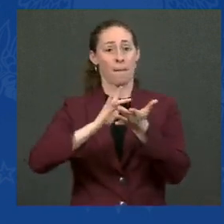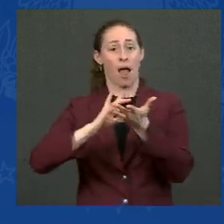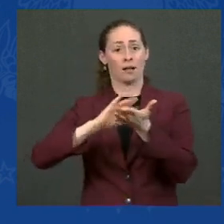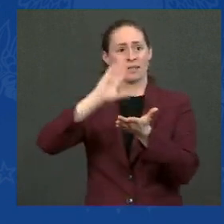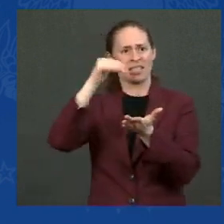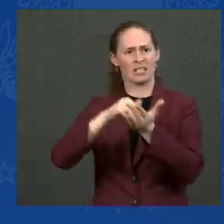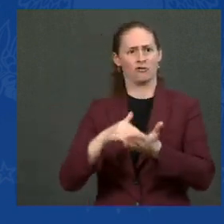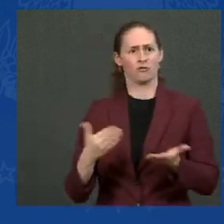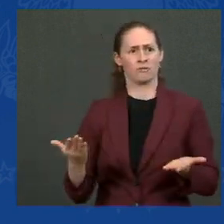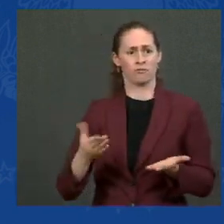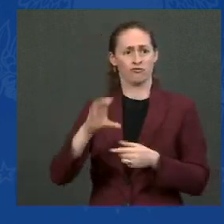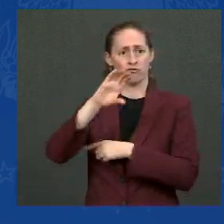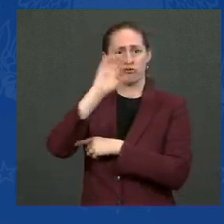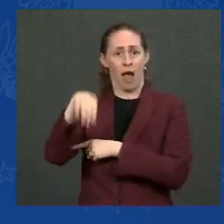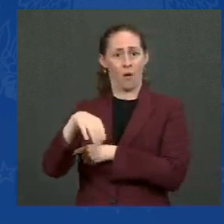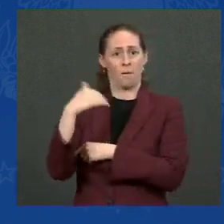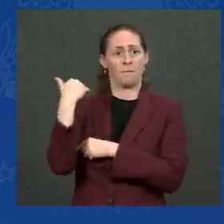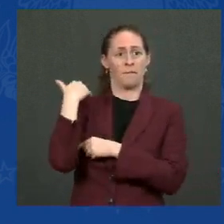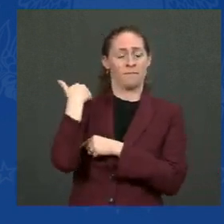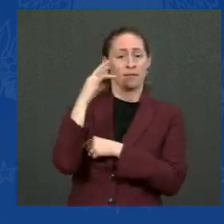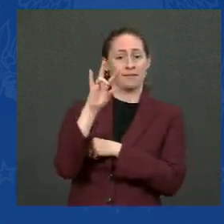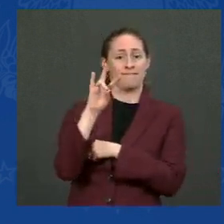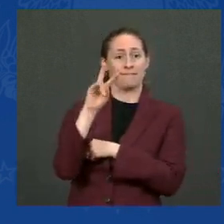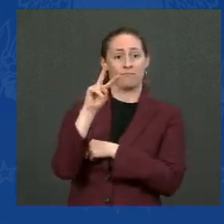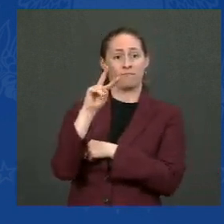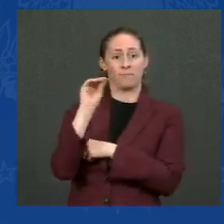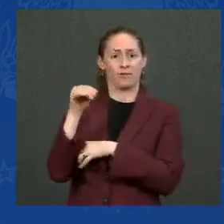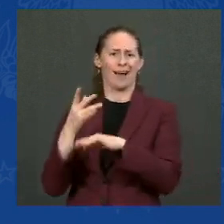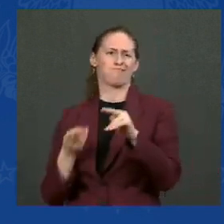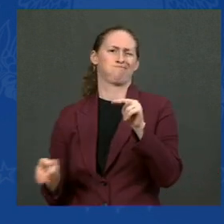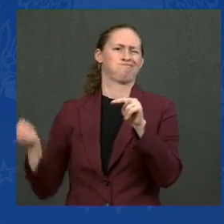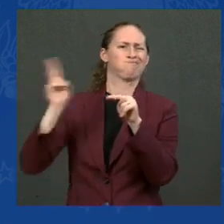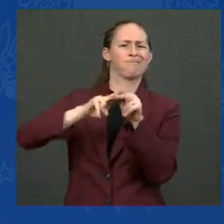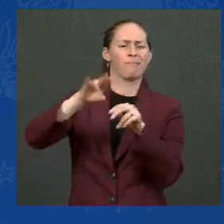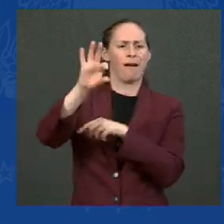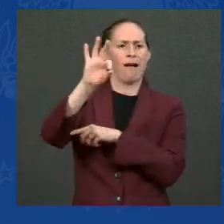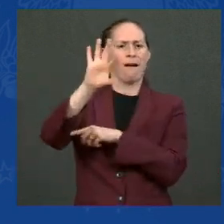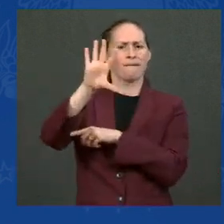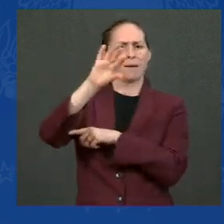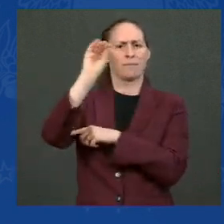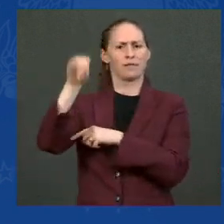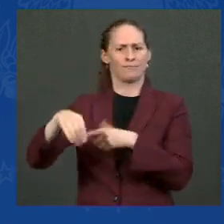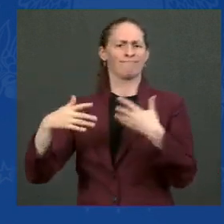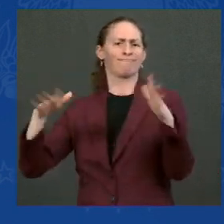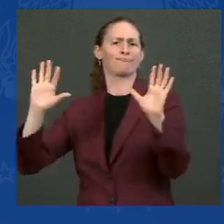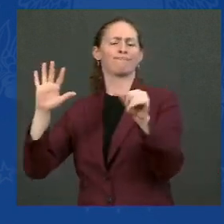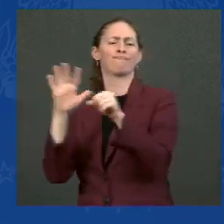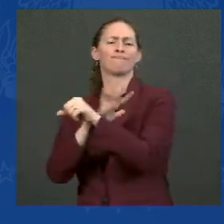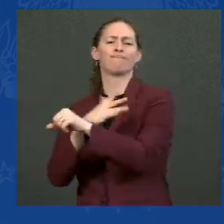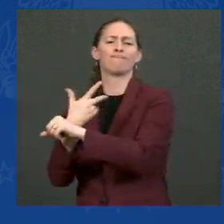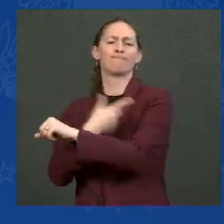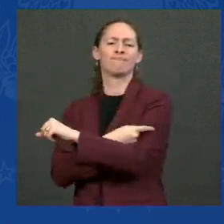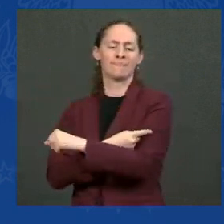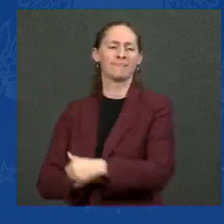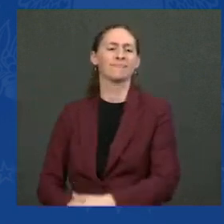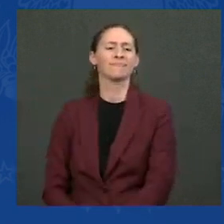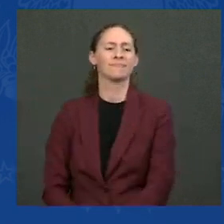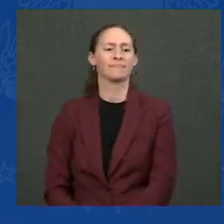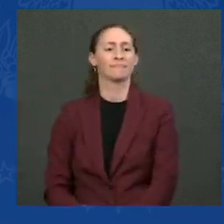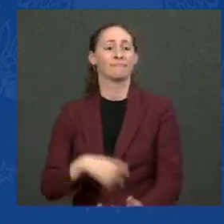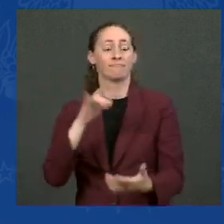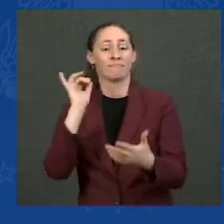percent to more than 95 percent of its employees fully vaccinated under its requirements. These requirements work.